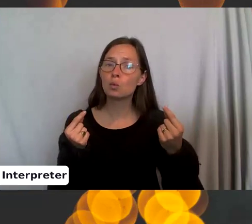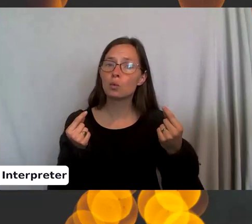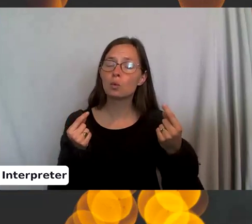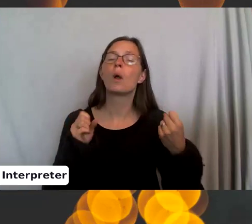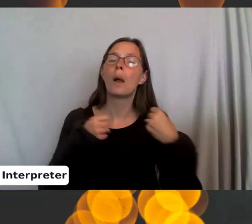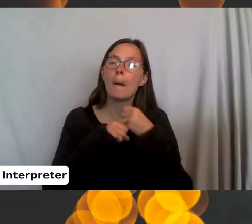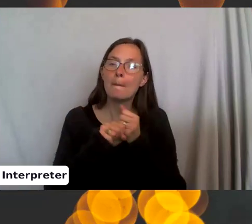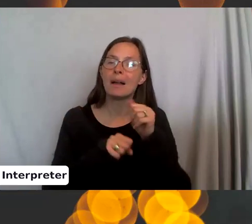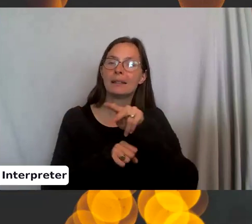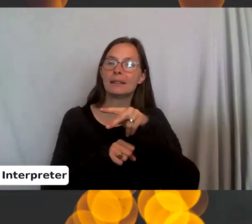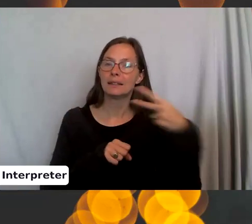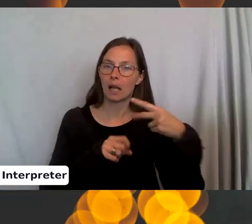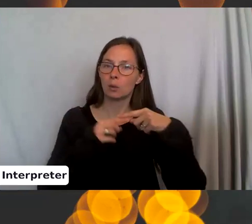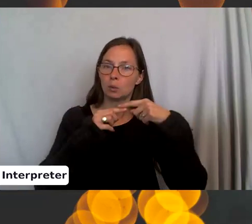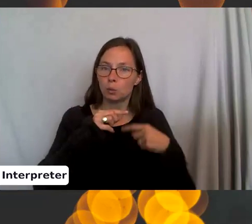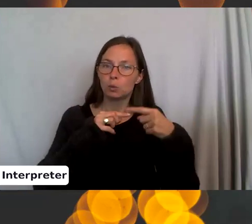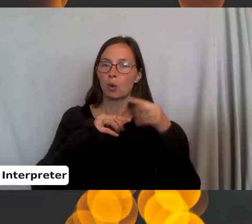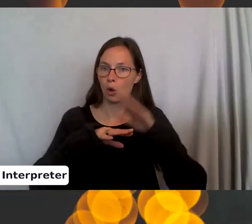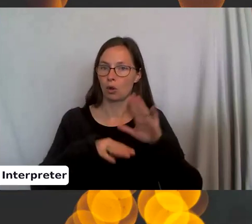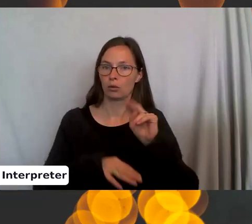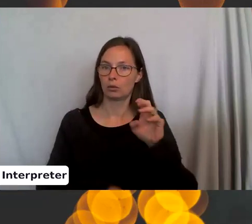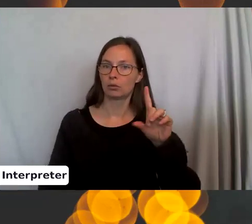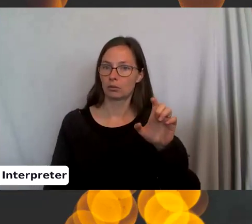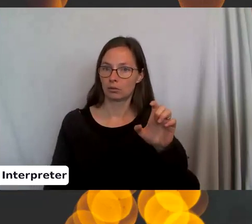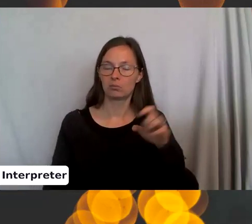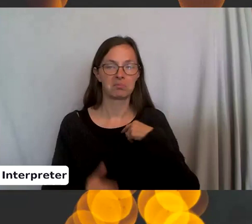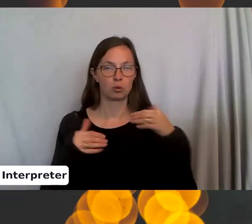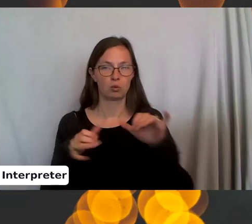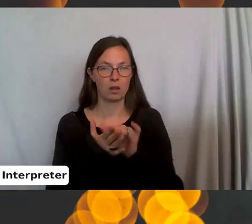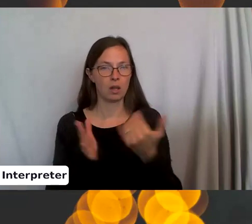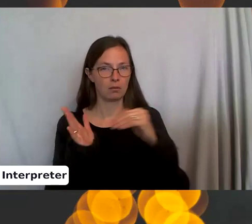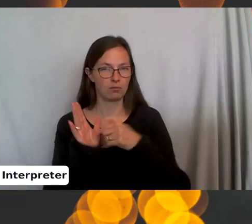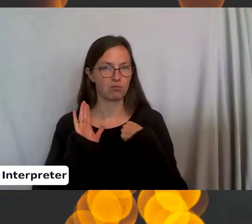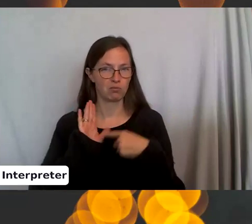stitch on the needle. Okay. So I'm going to do that again. Don't you worry.